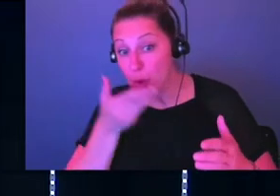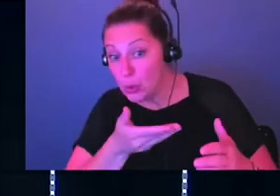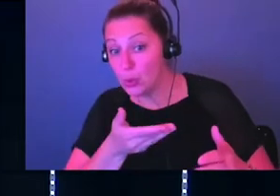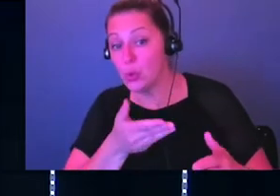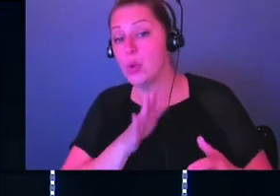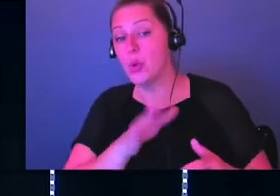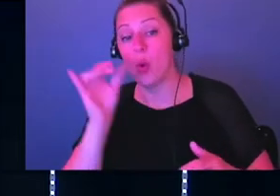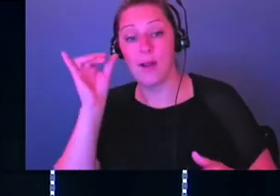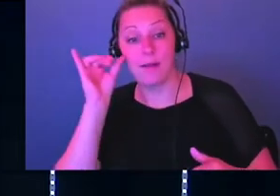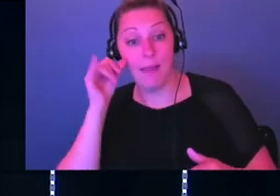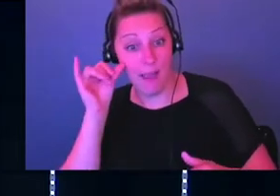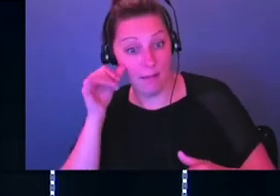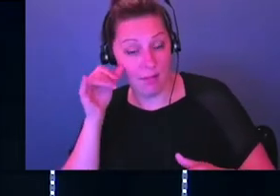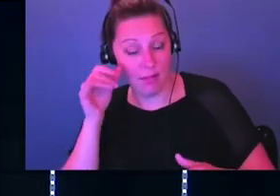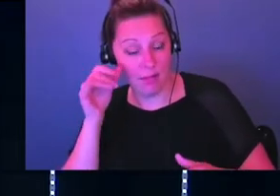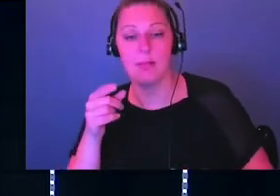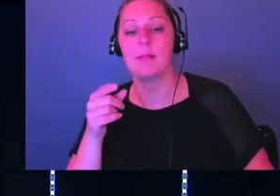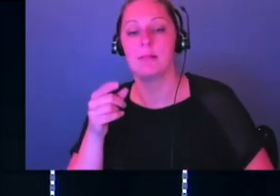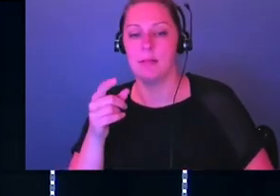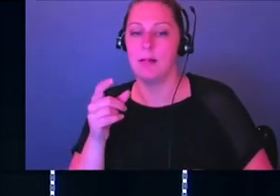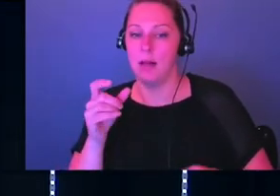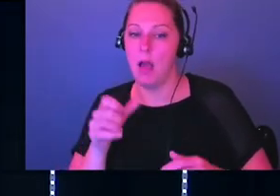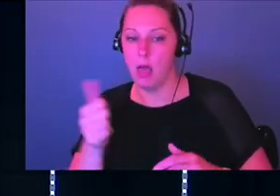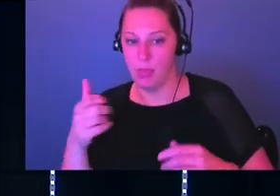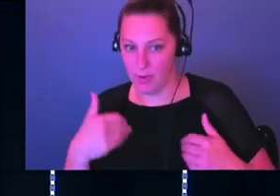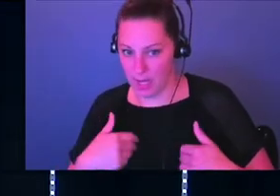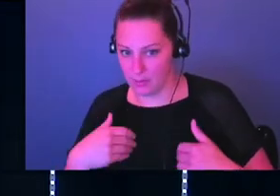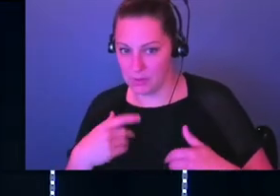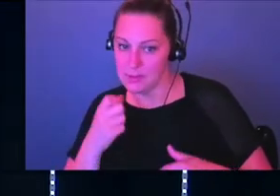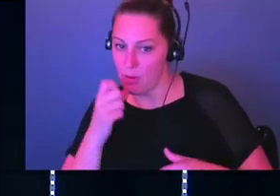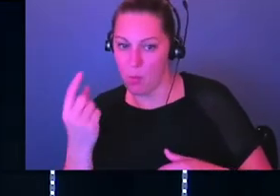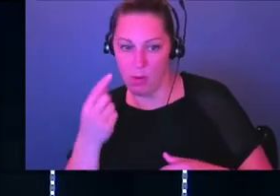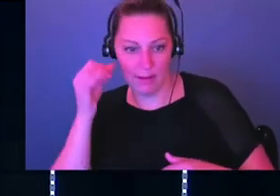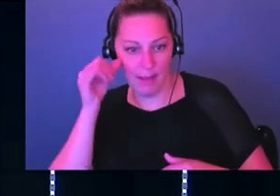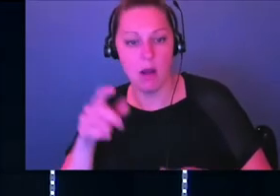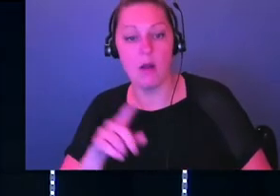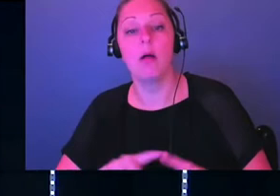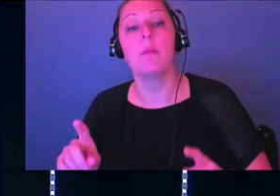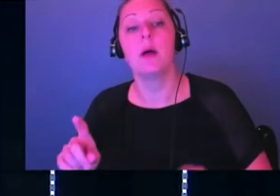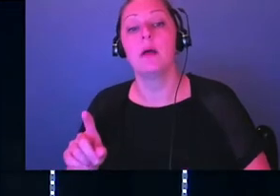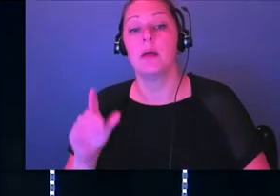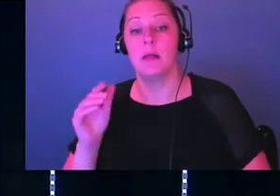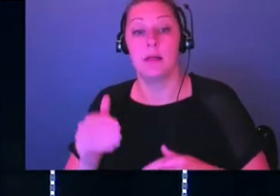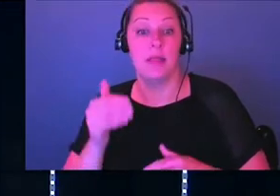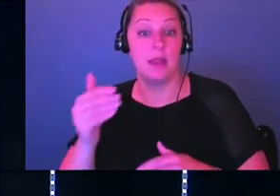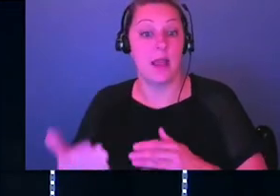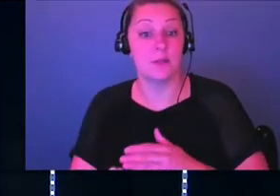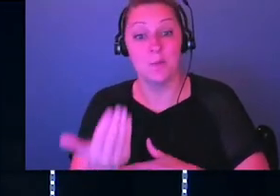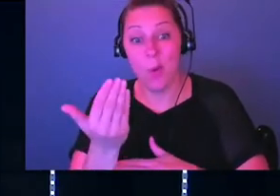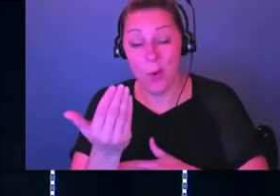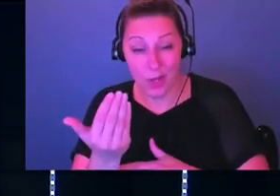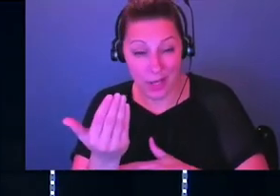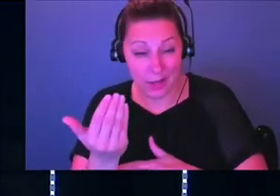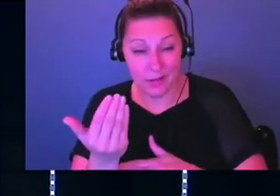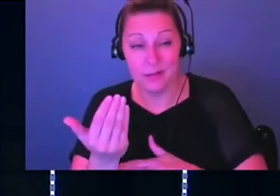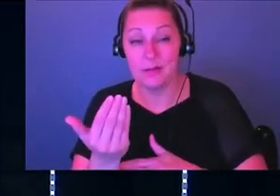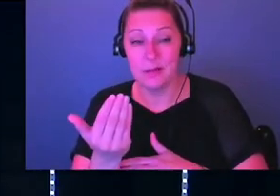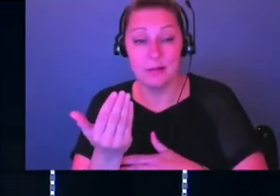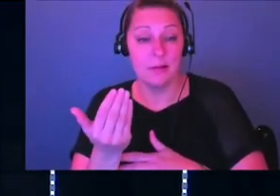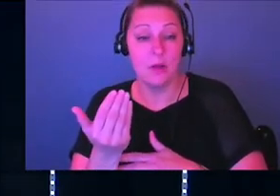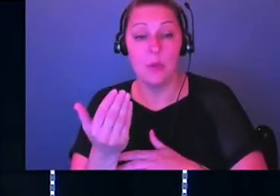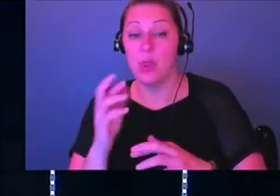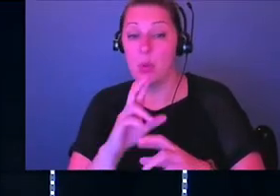cattle, can't forget the animals, and there are other animals will drink. And then in the verse 20, the next morning about the time for offering the